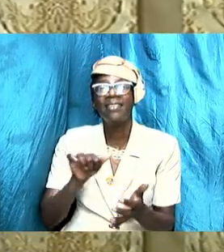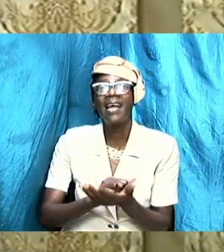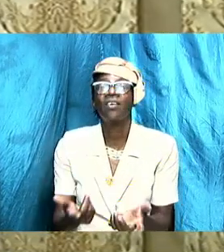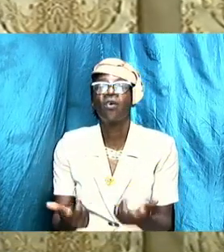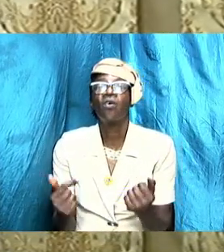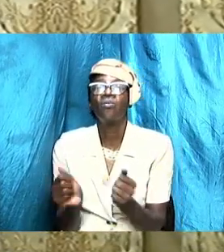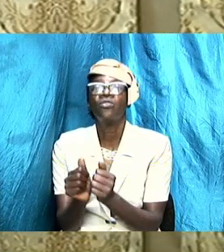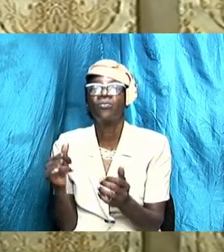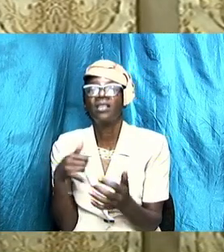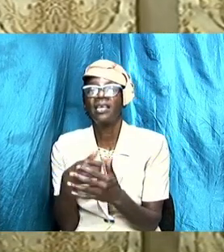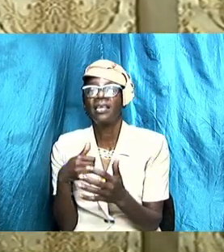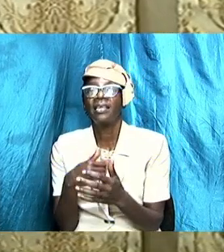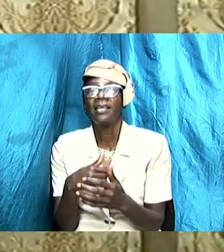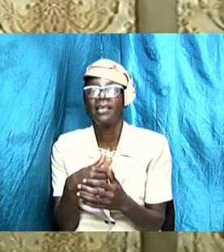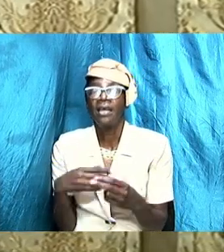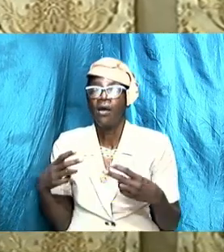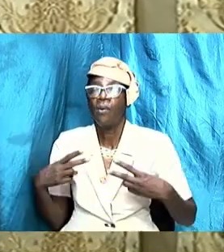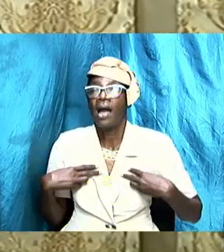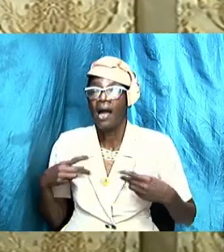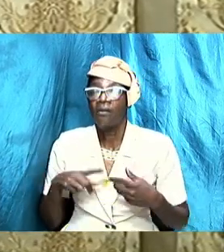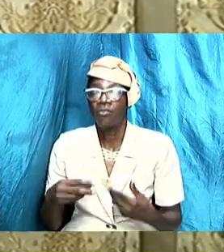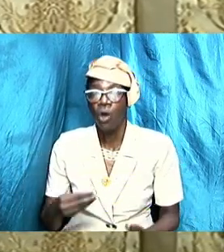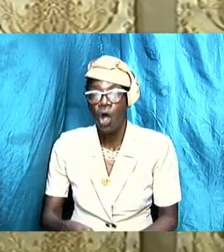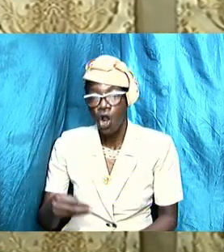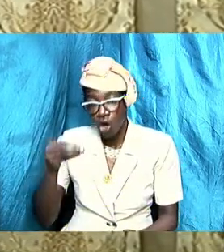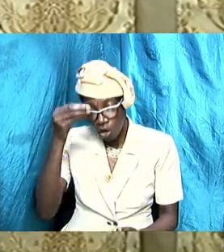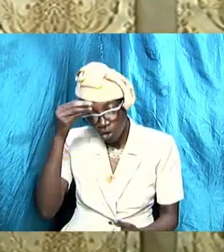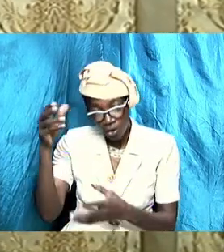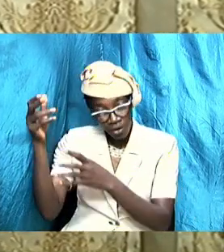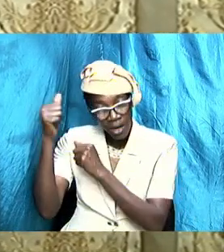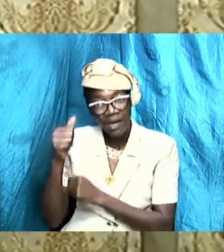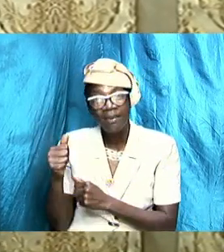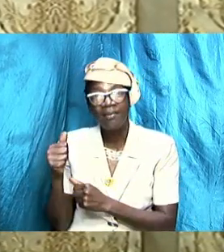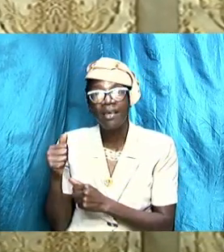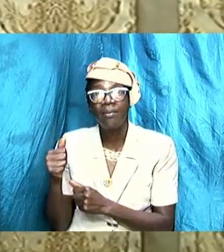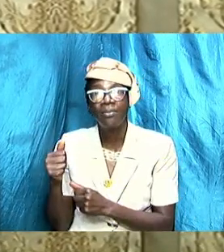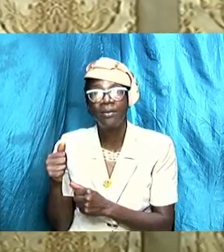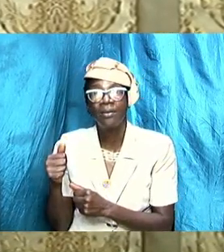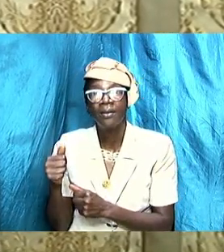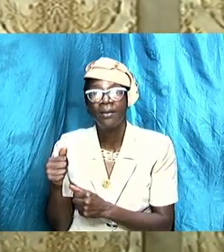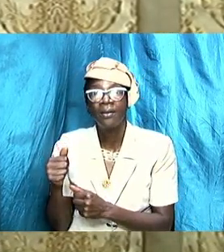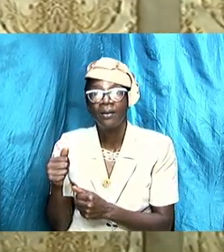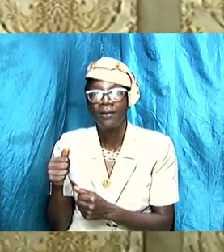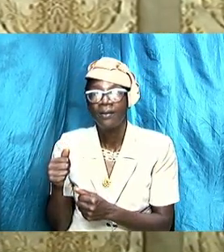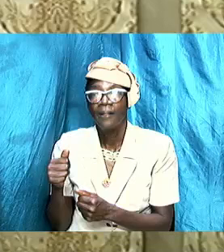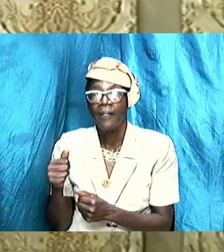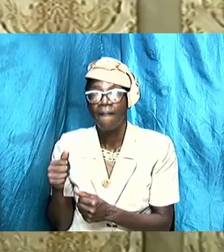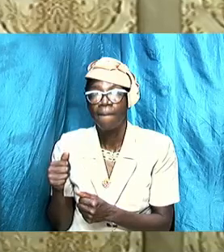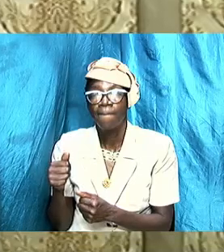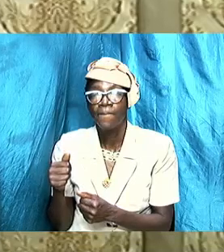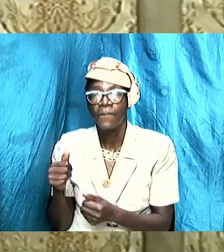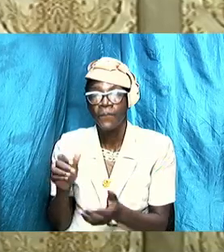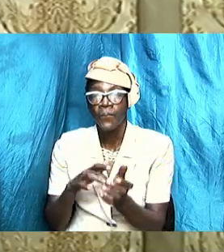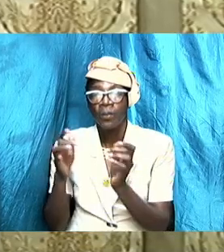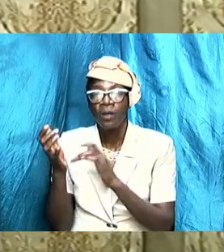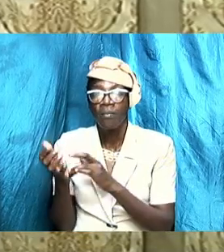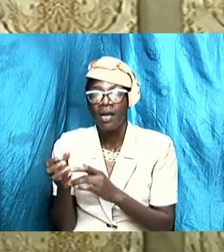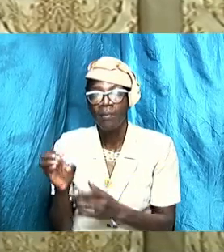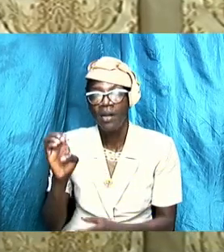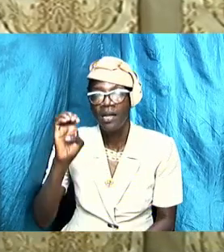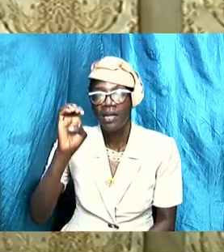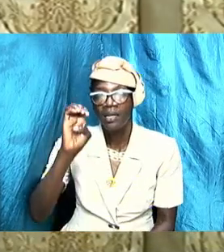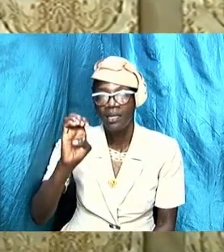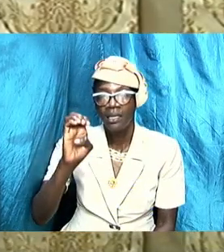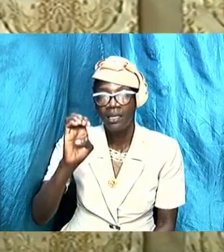we are going to have to learn to accept I want us to turn together to the book of Ecclesiastes chapter number seven